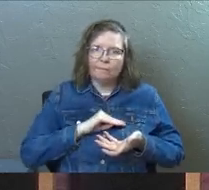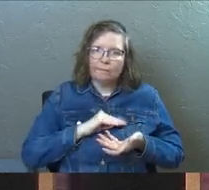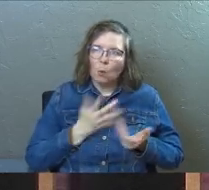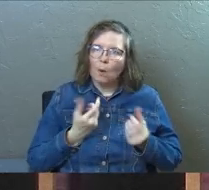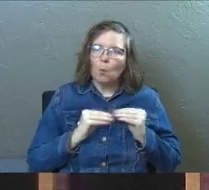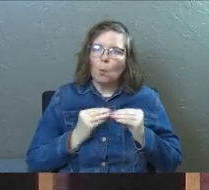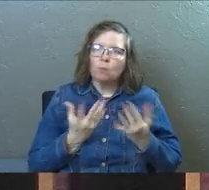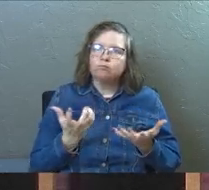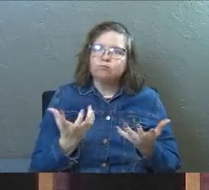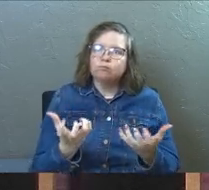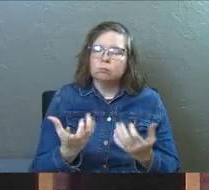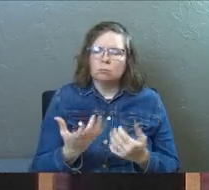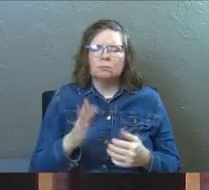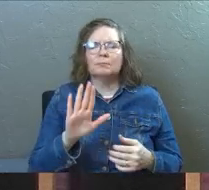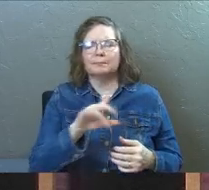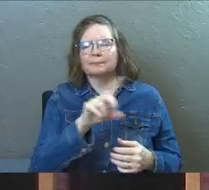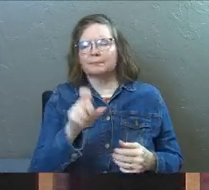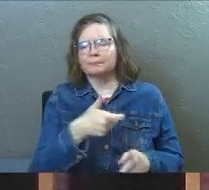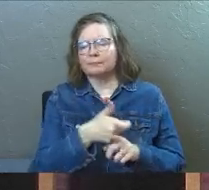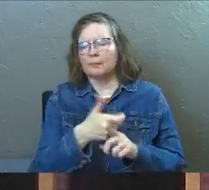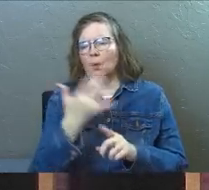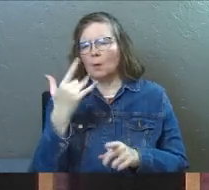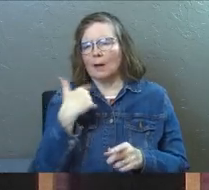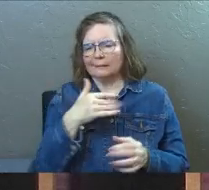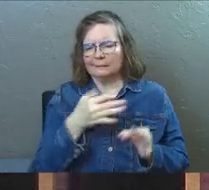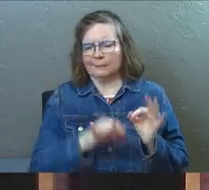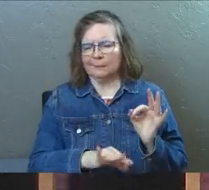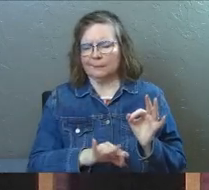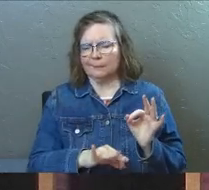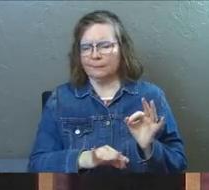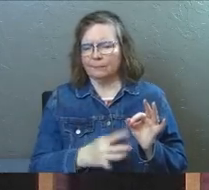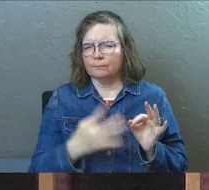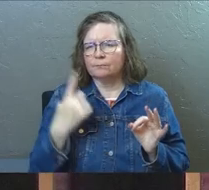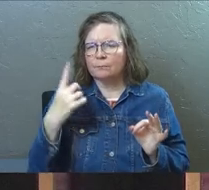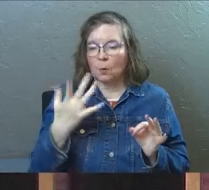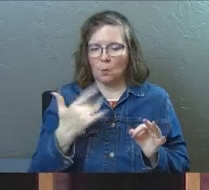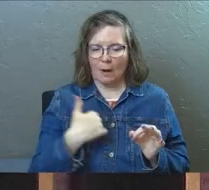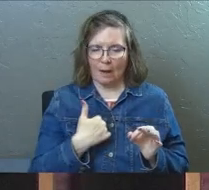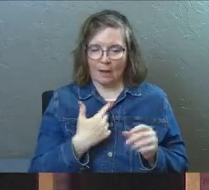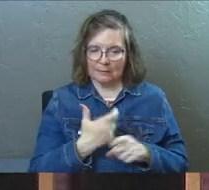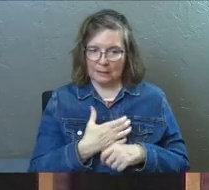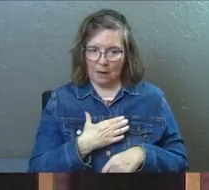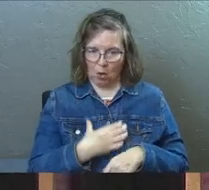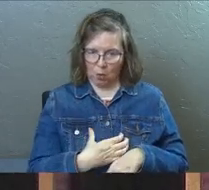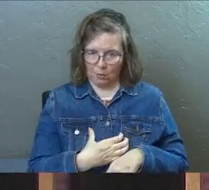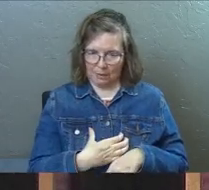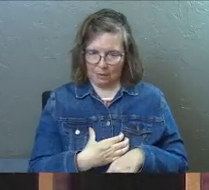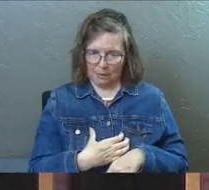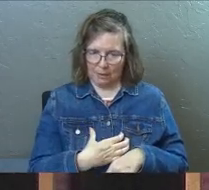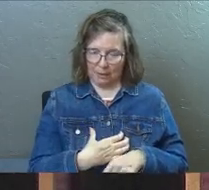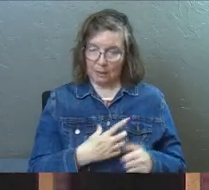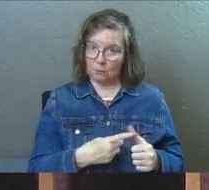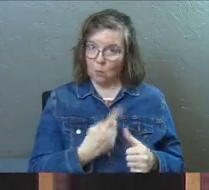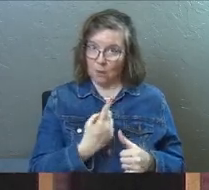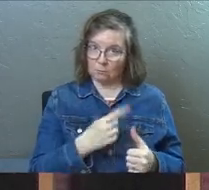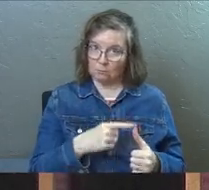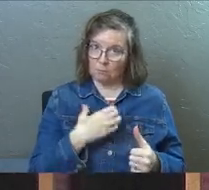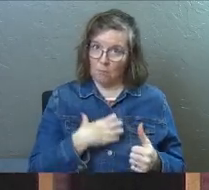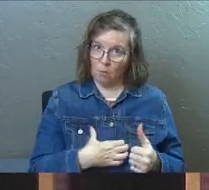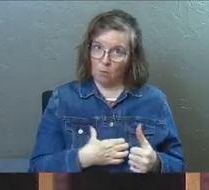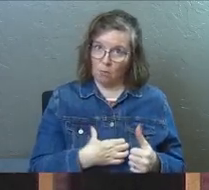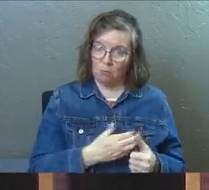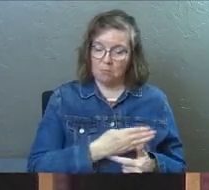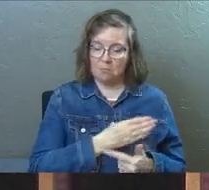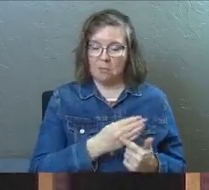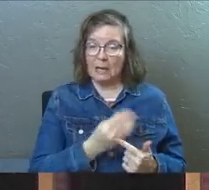Ask yourself this question. Why isn't this so much simpler? Why don't I just get hungry, step one, and